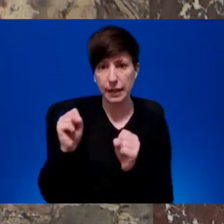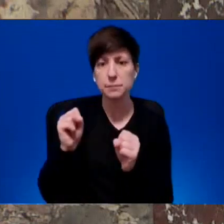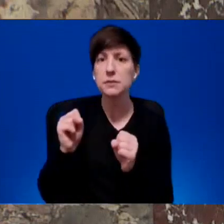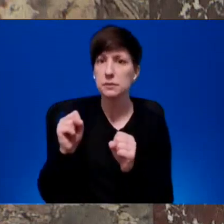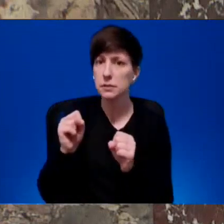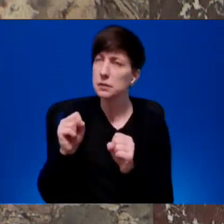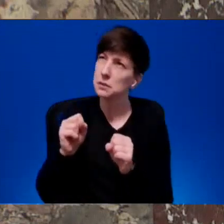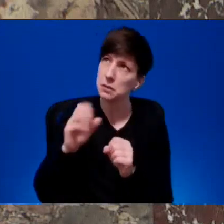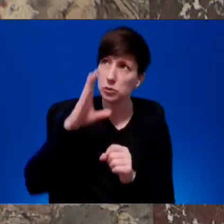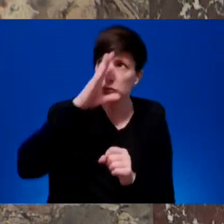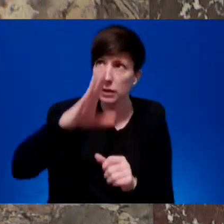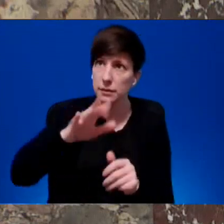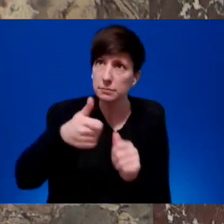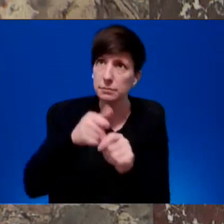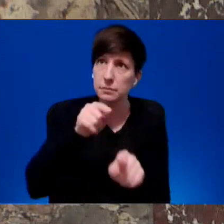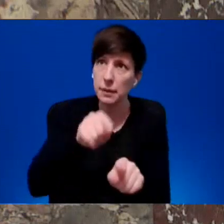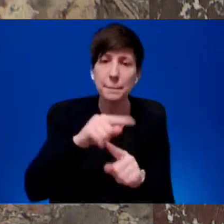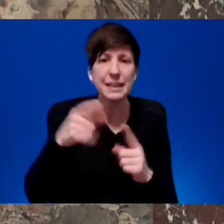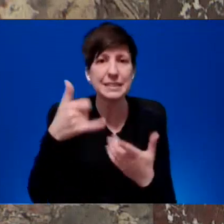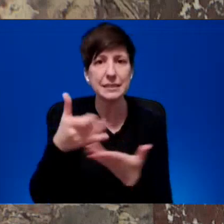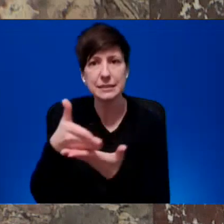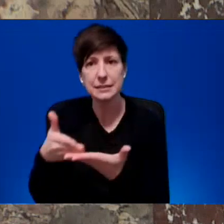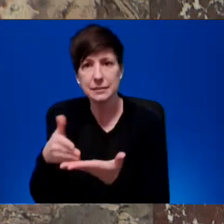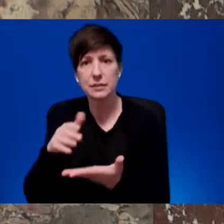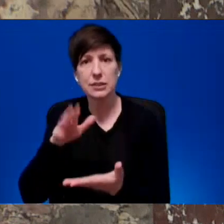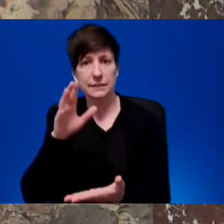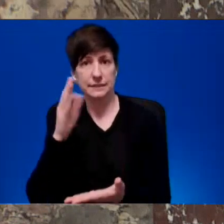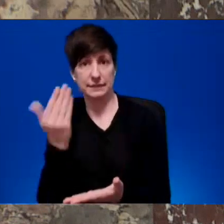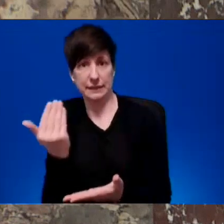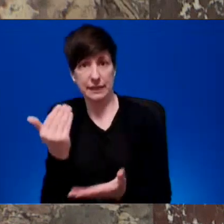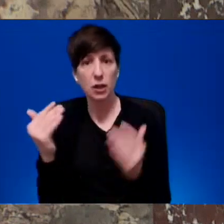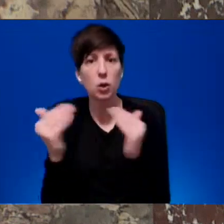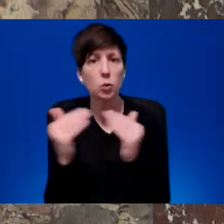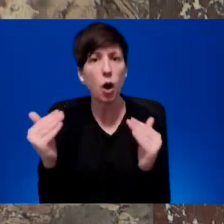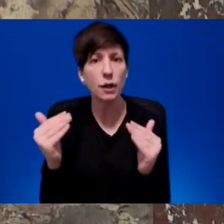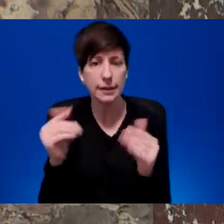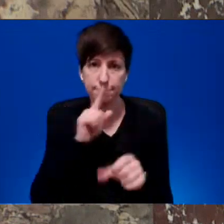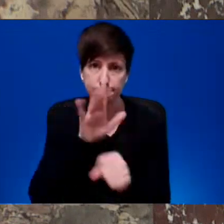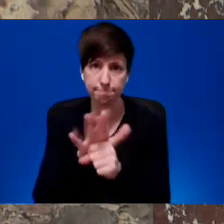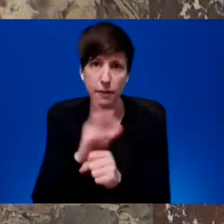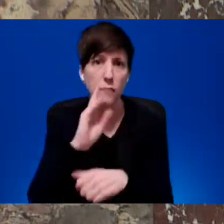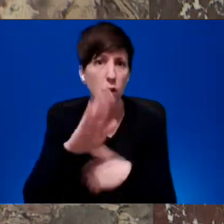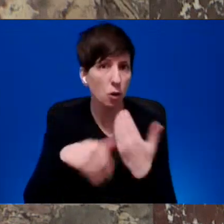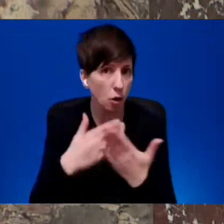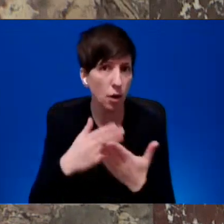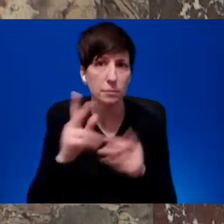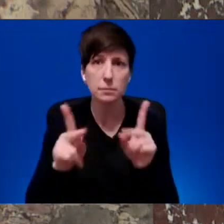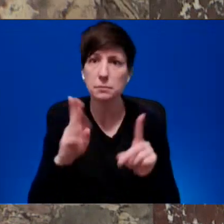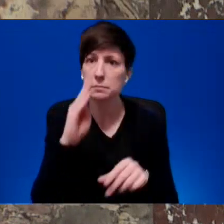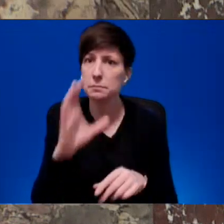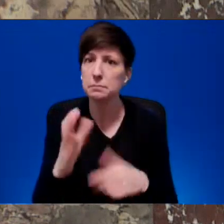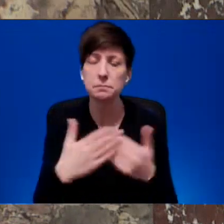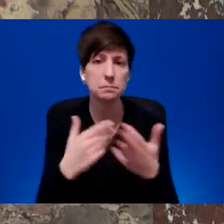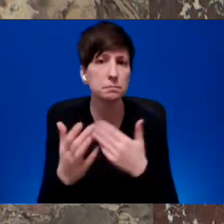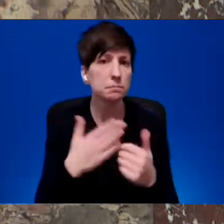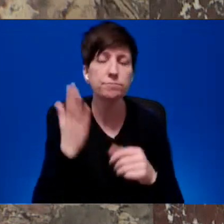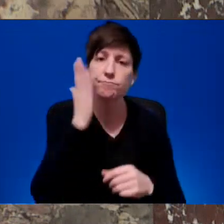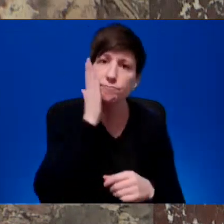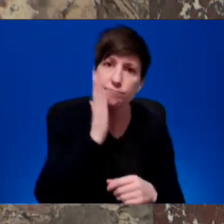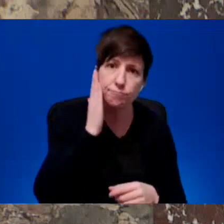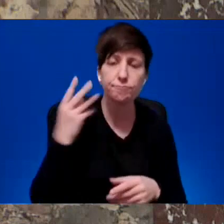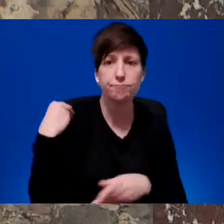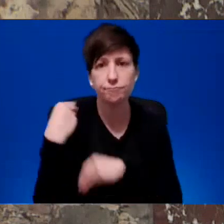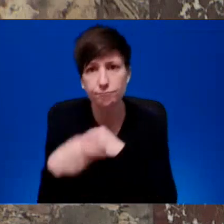AMS. The spirit of Section 15, the Equality Guarantee for all British Columbians, regardless of background, race, ethnicity, religion,